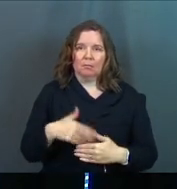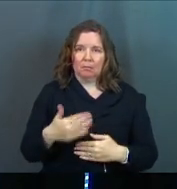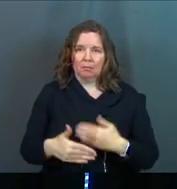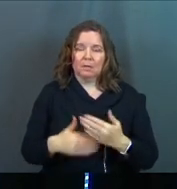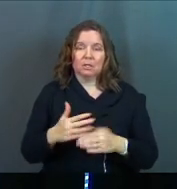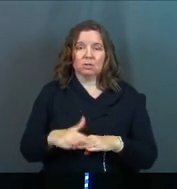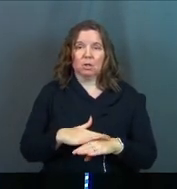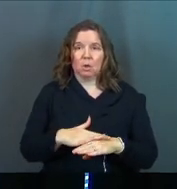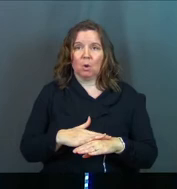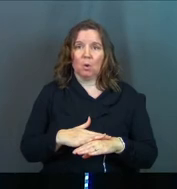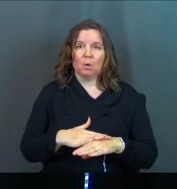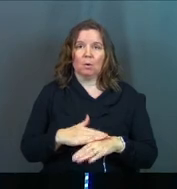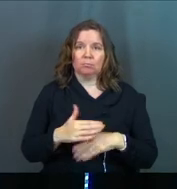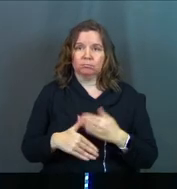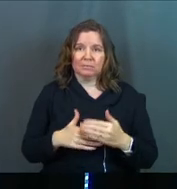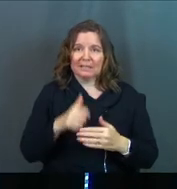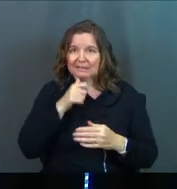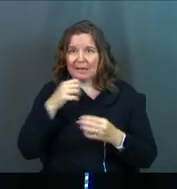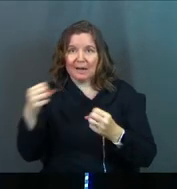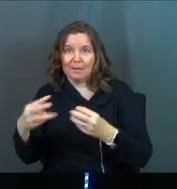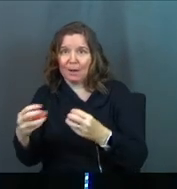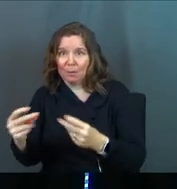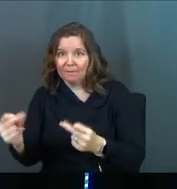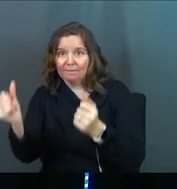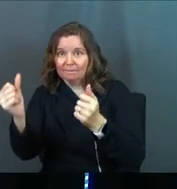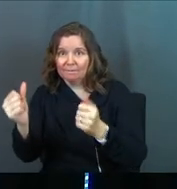slow cooker, not a microwave.